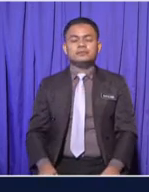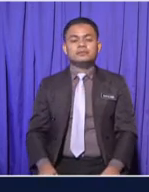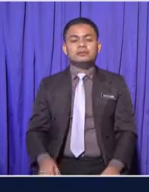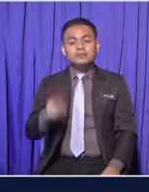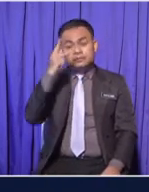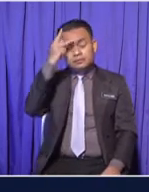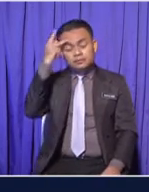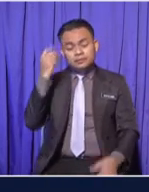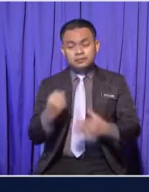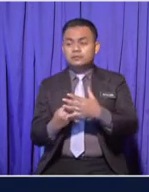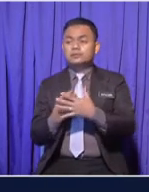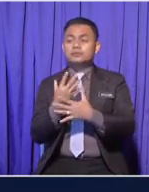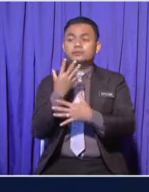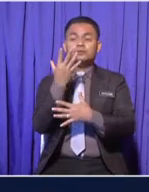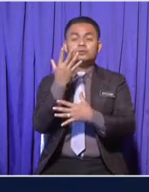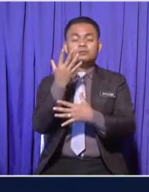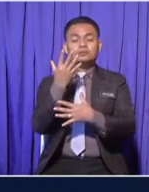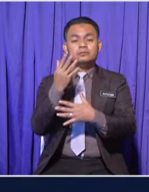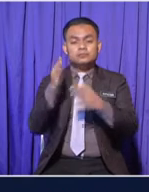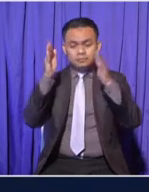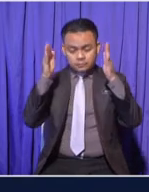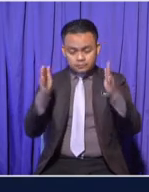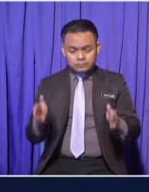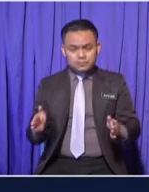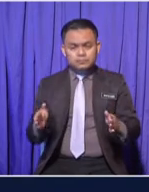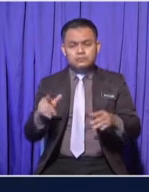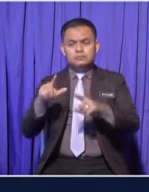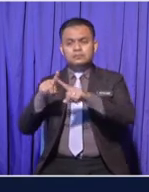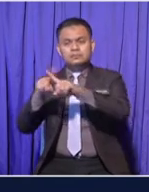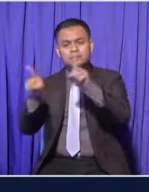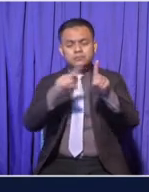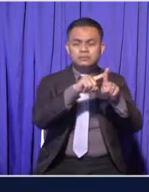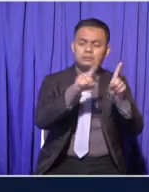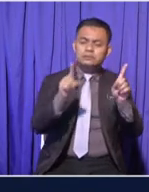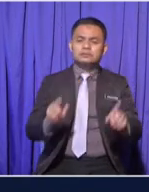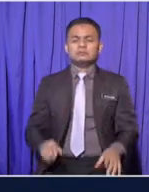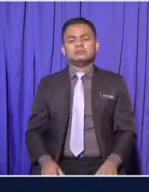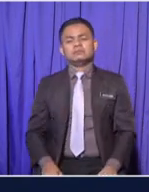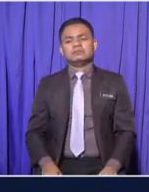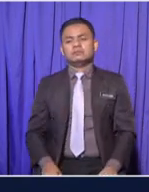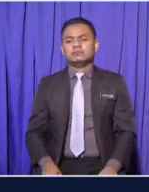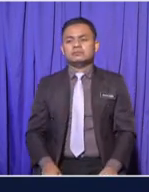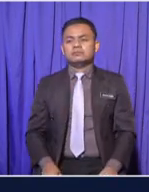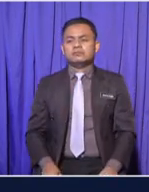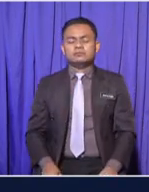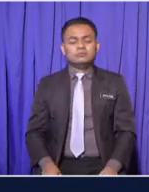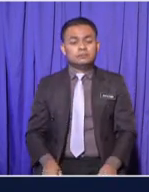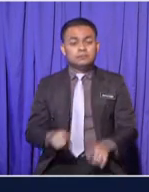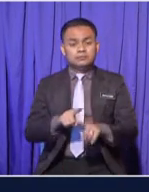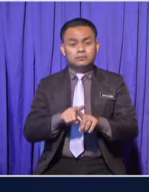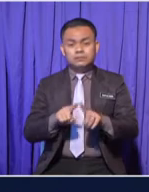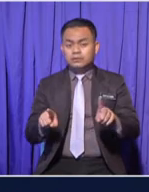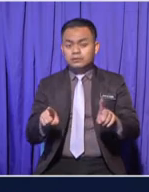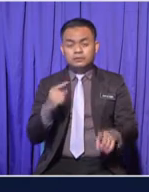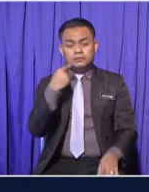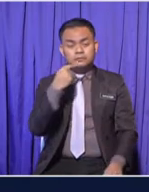because our growth is different from each other No one will grow